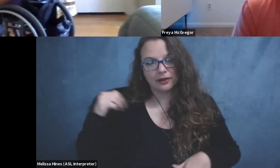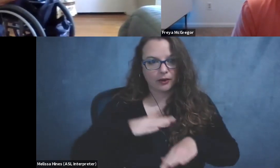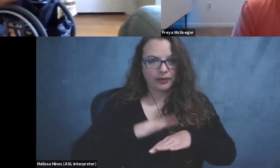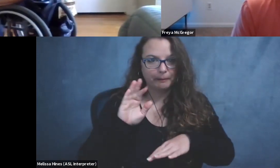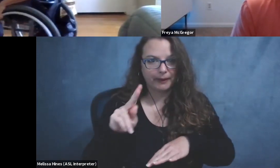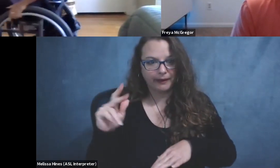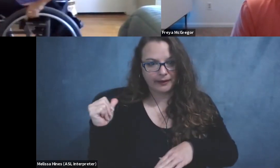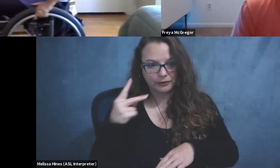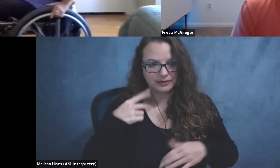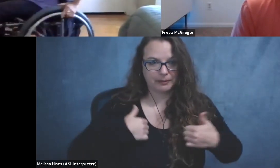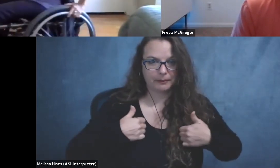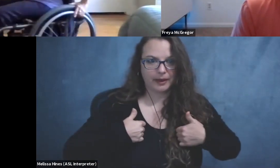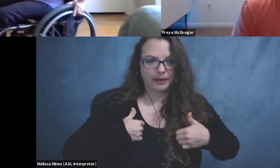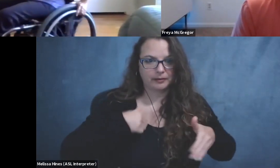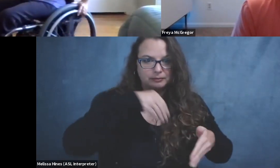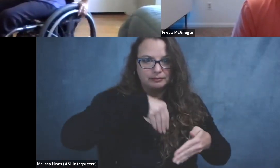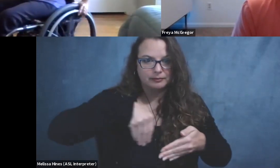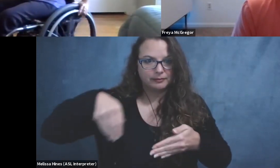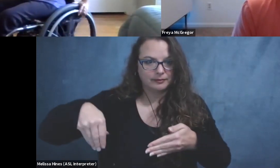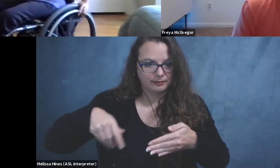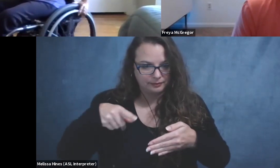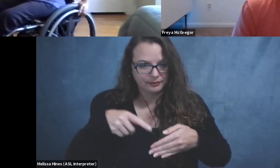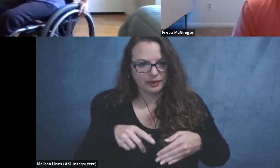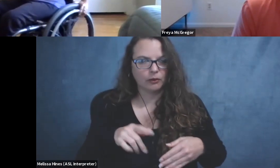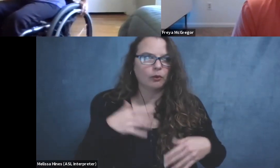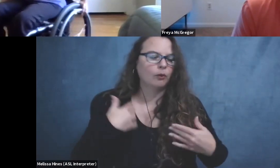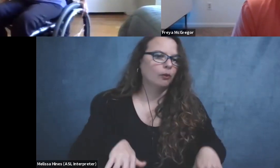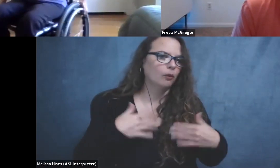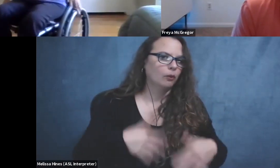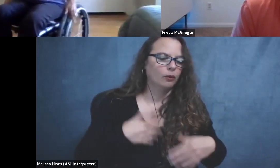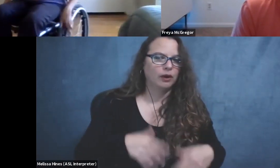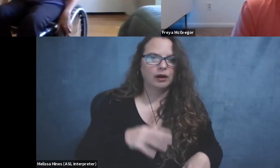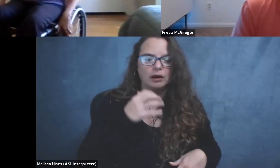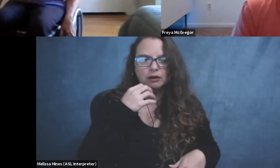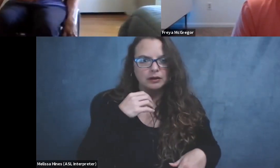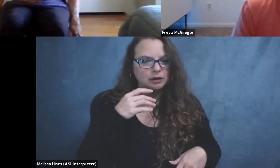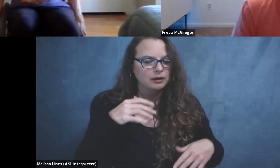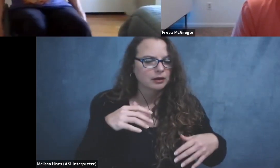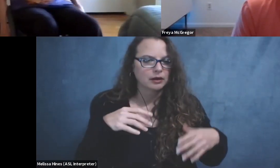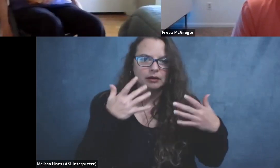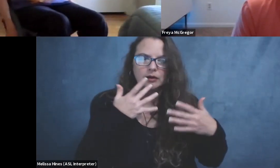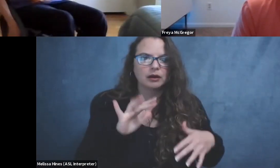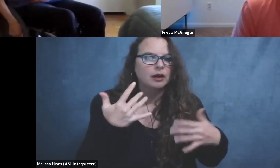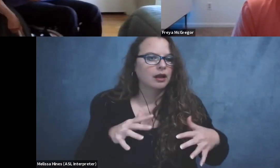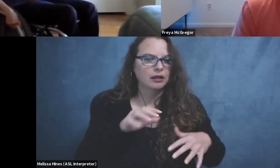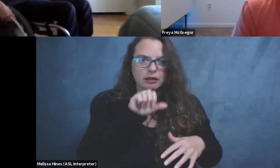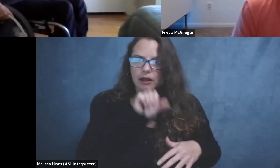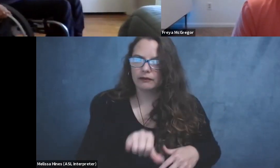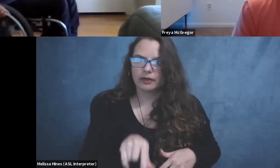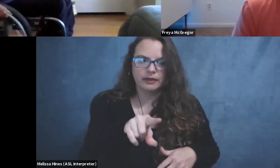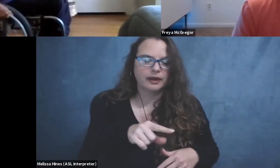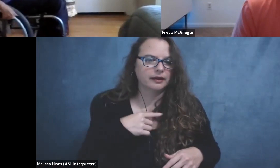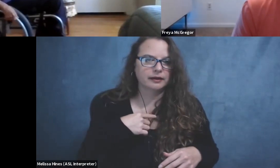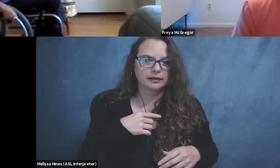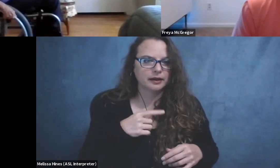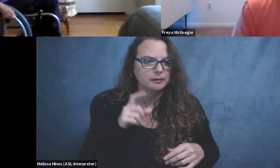And that is a lifesaver. I don't know how anyone ever in a wheelchair gets around without a back tuck. And then